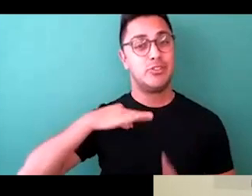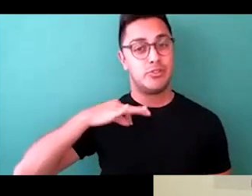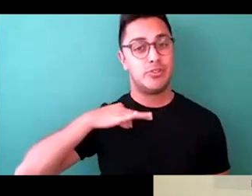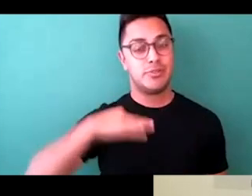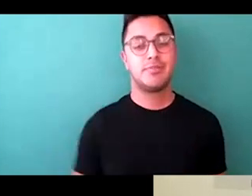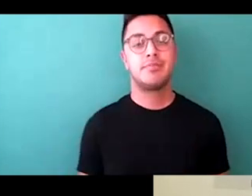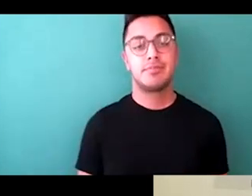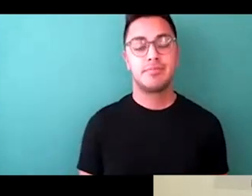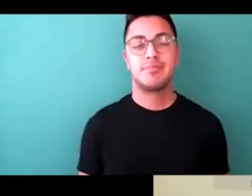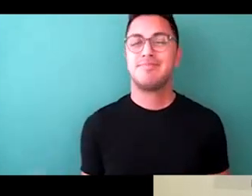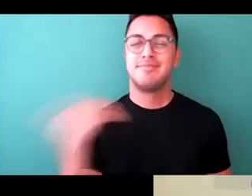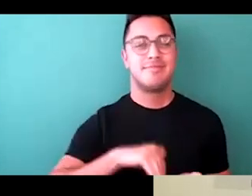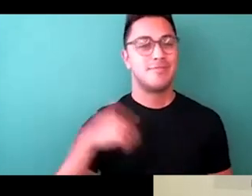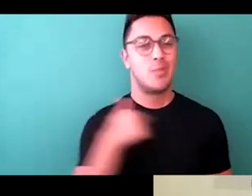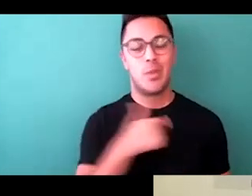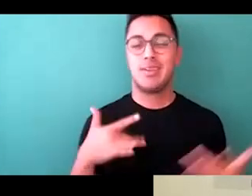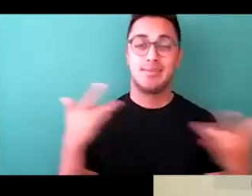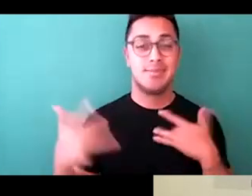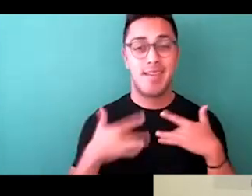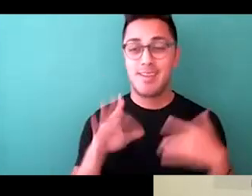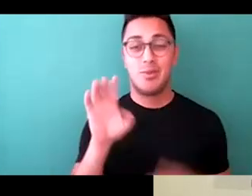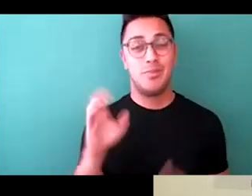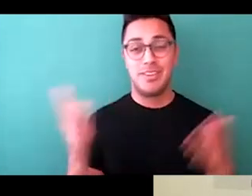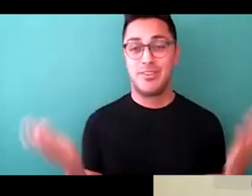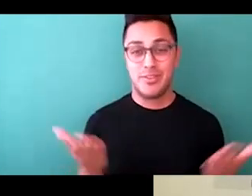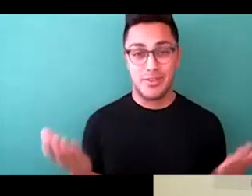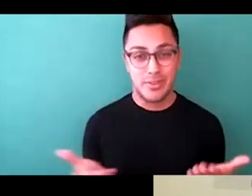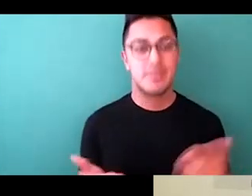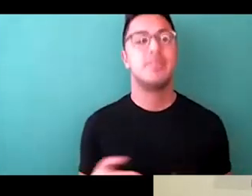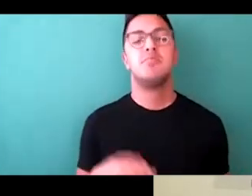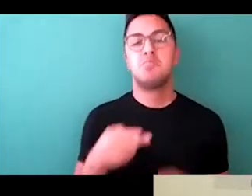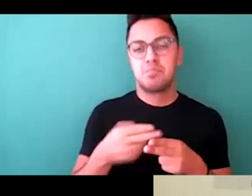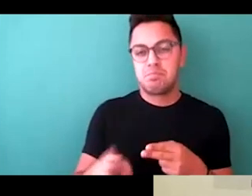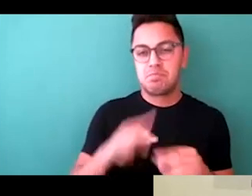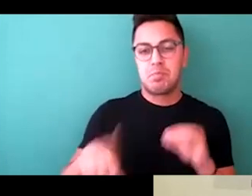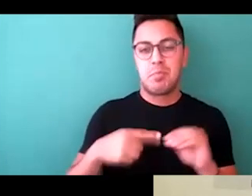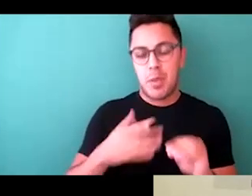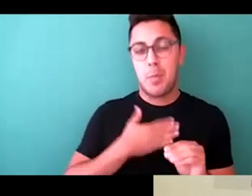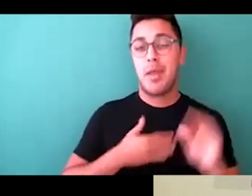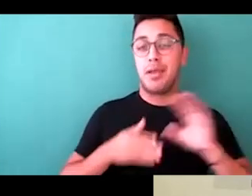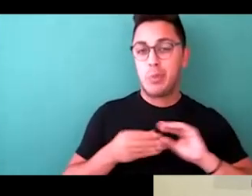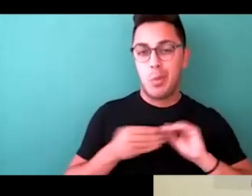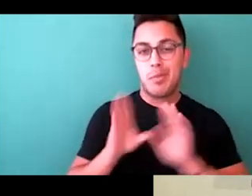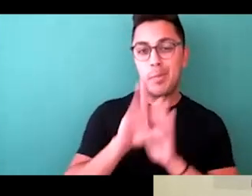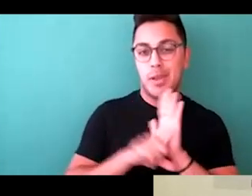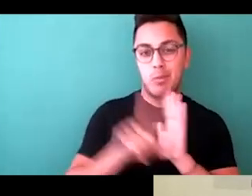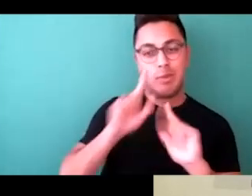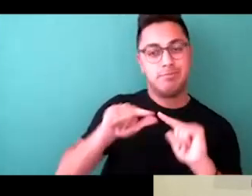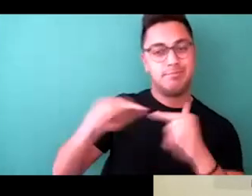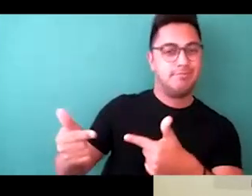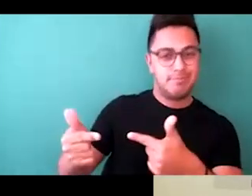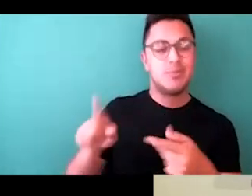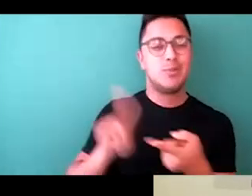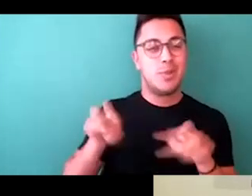And again, we are so excited to be here. A little bit about my story, and then we'll turn it immediately over to the